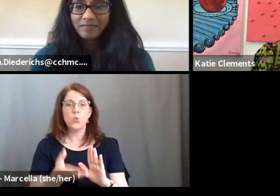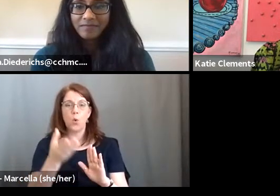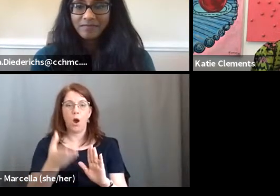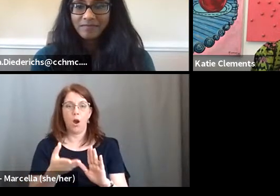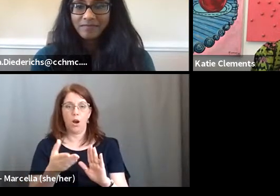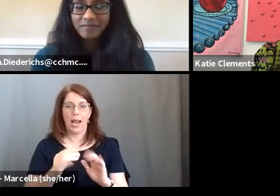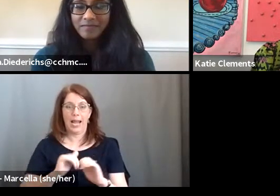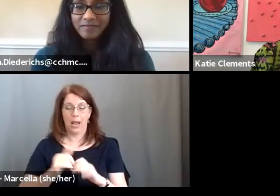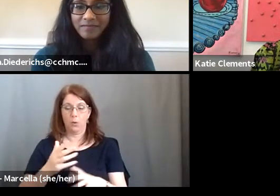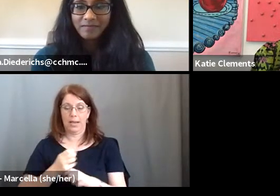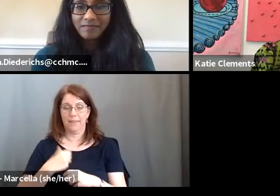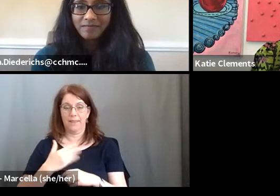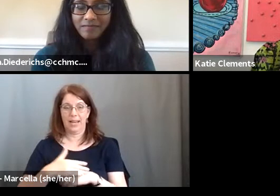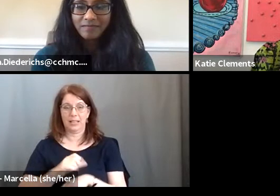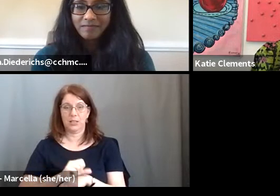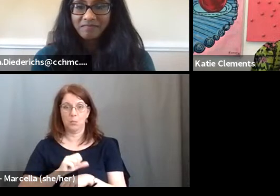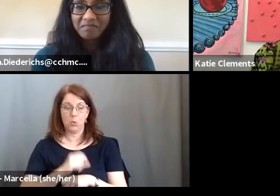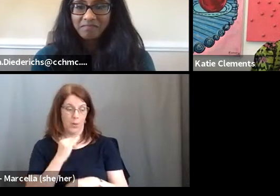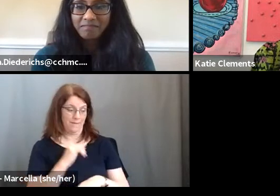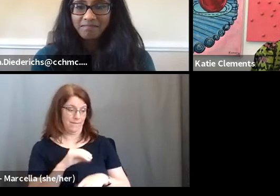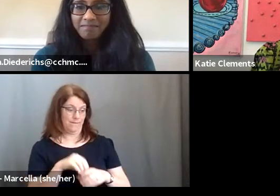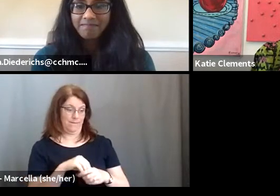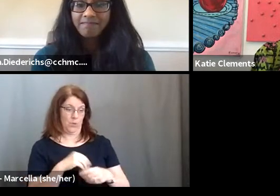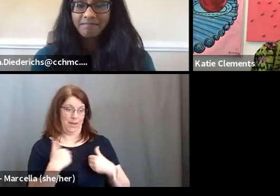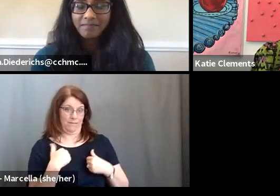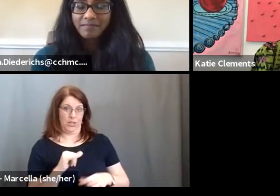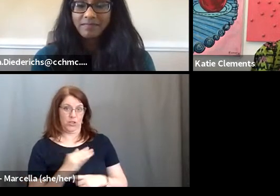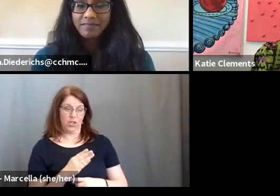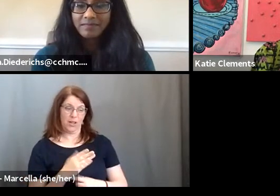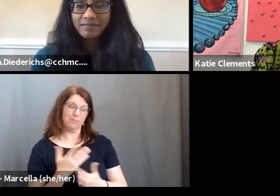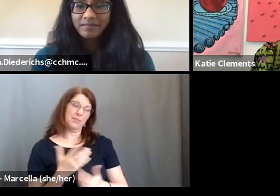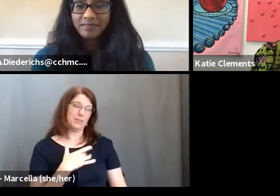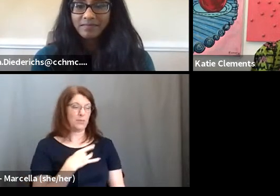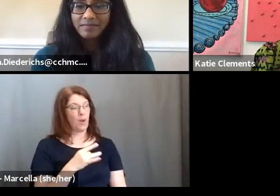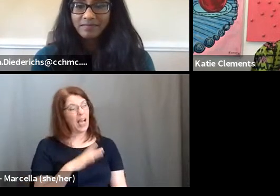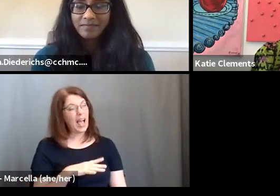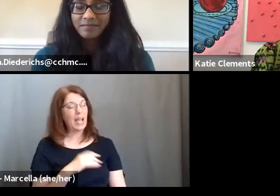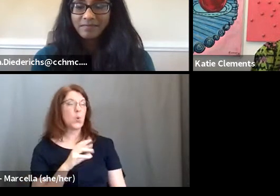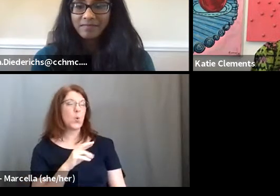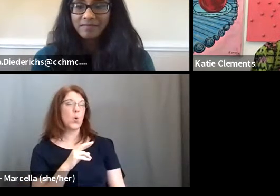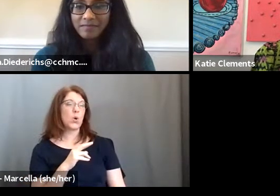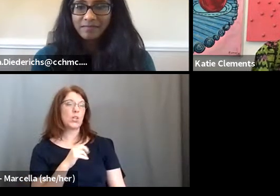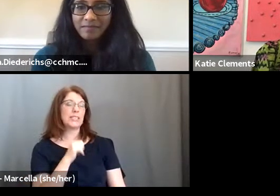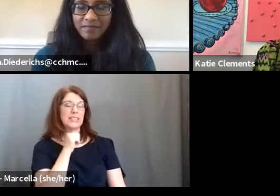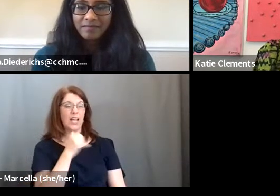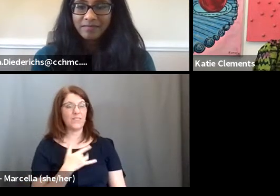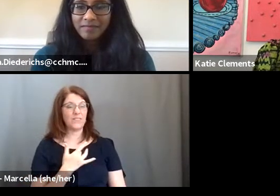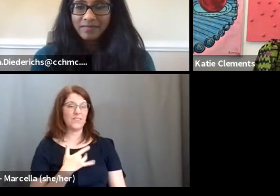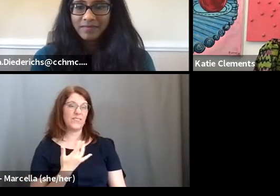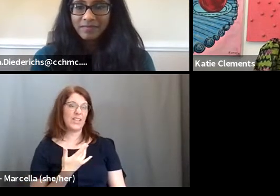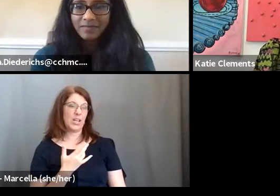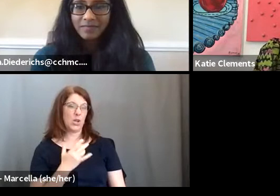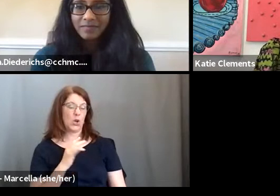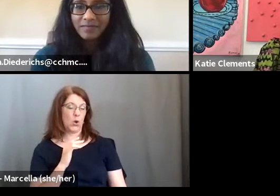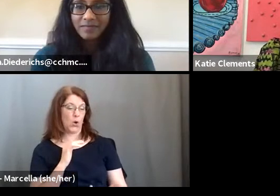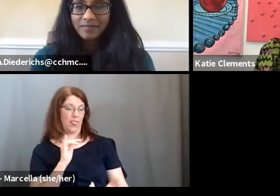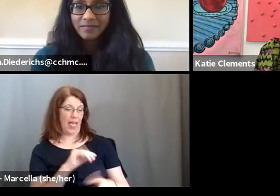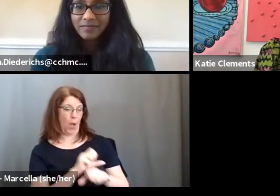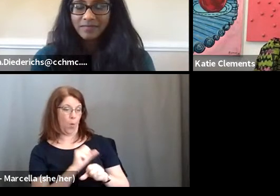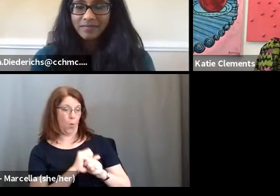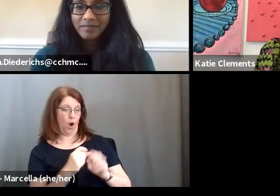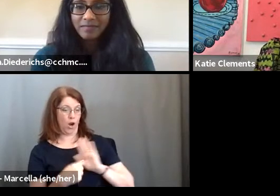So if you're in a job that you don't necessarily like, or you're not feeling, um, that the work that you're doing best reflects you,